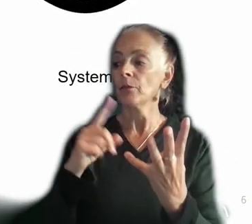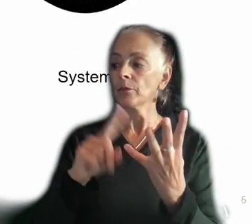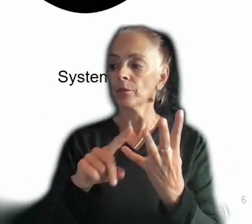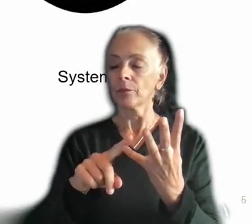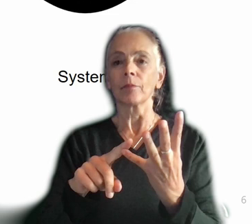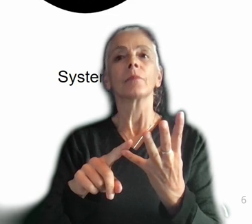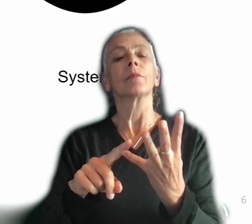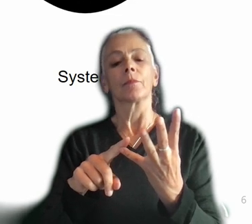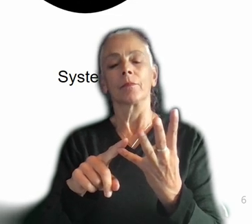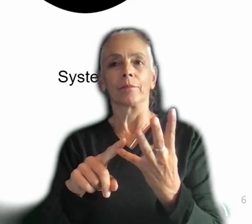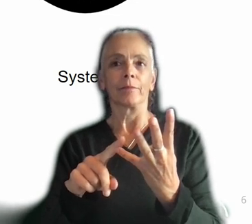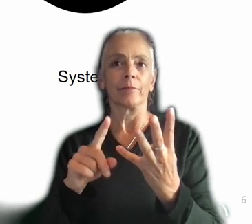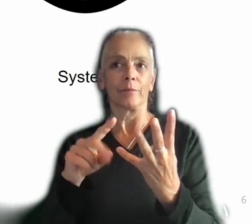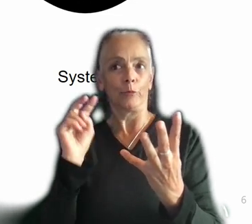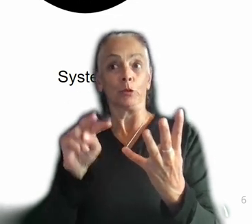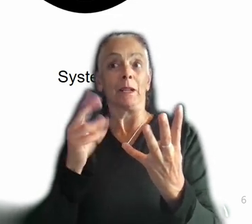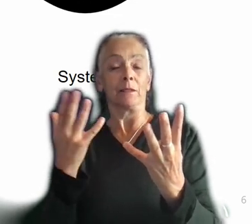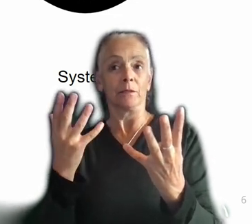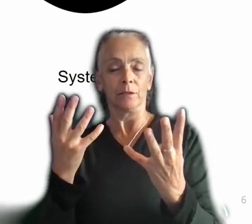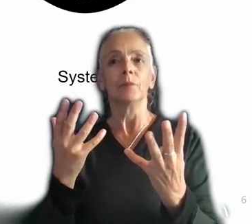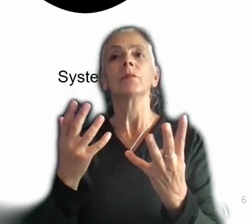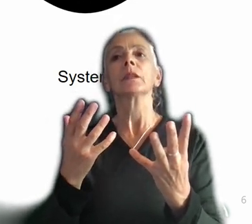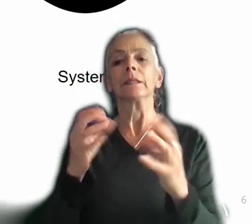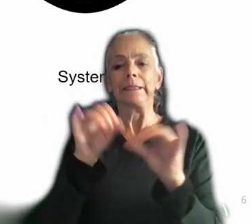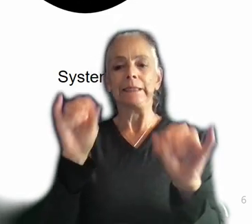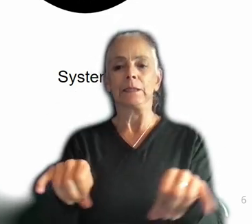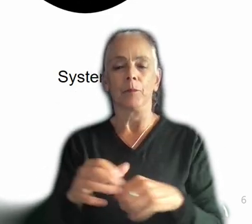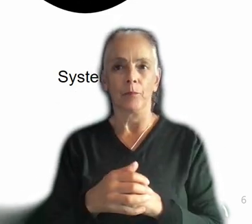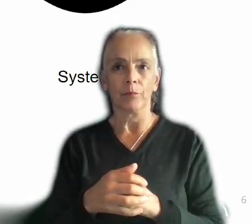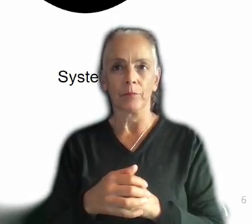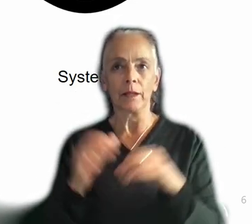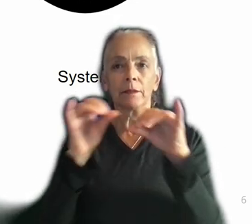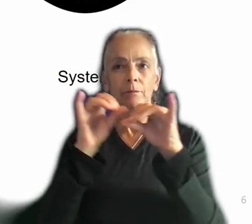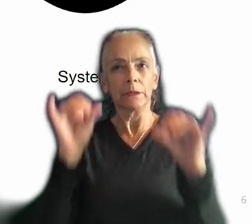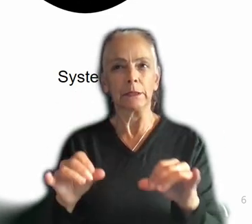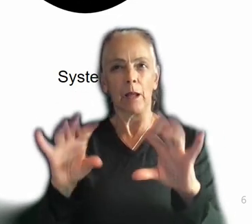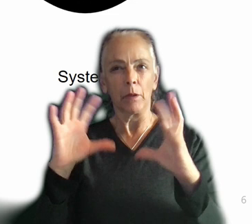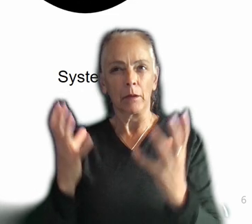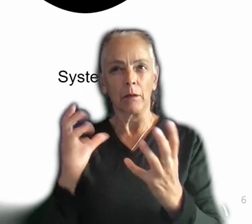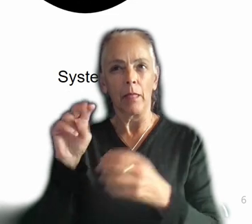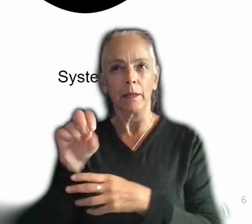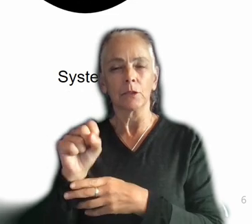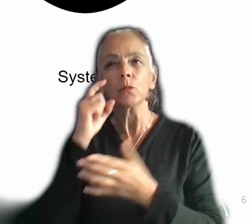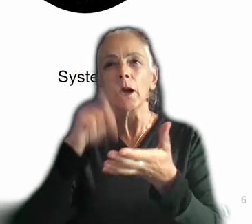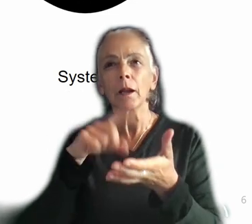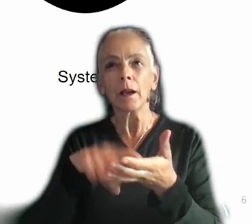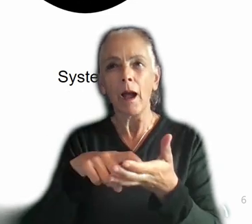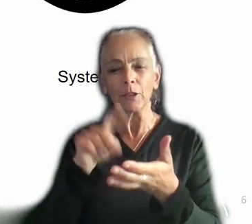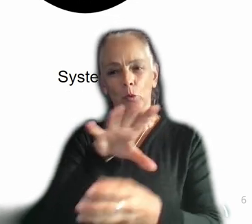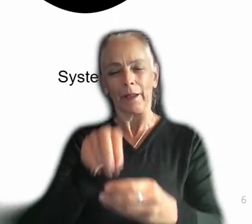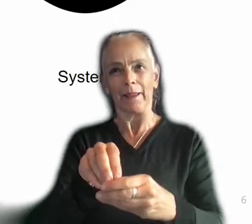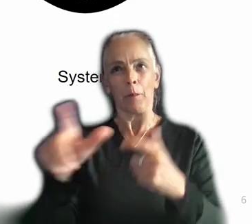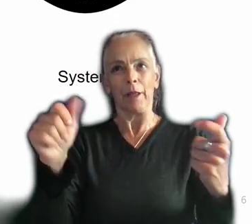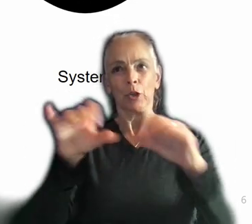the fourth lens that I think that it's important to develop in URs is a systemic lens. And here I mean to just recognize the aura part of a system. So